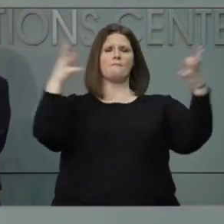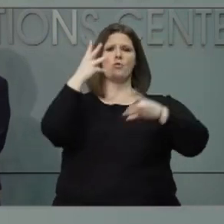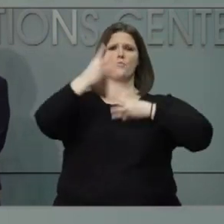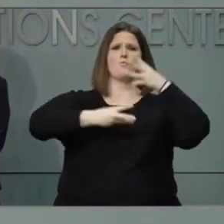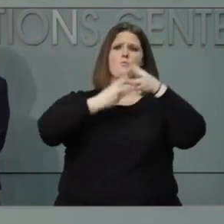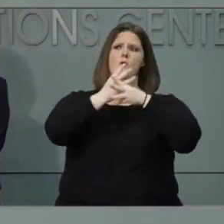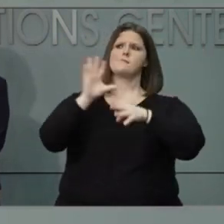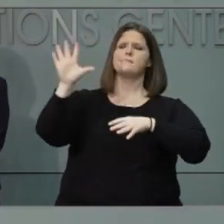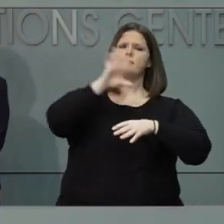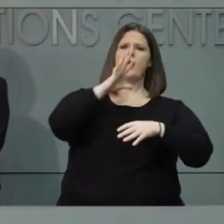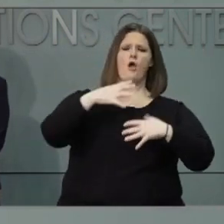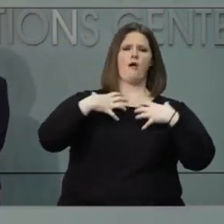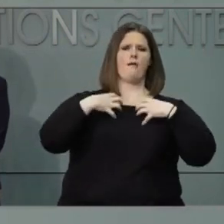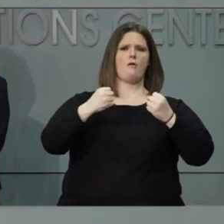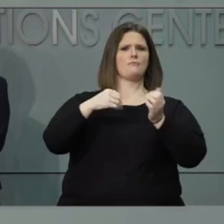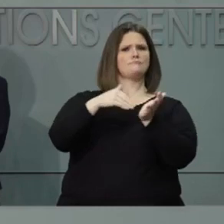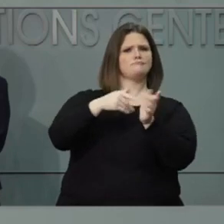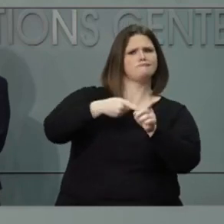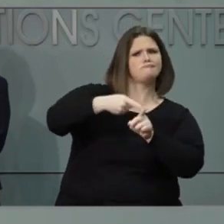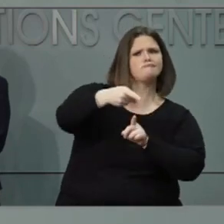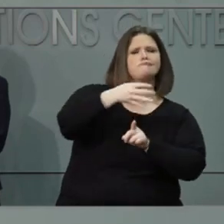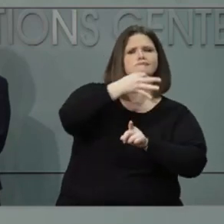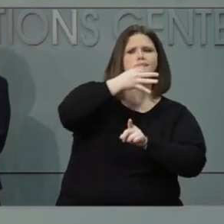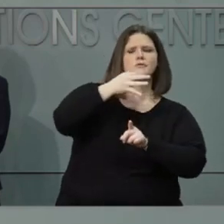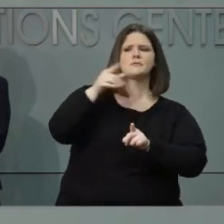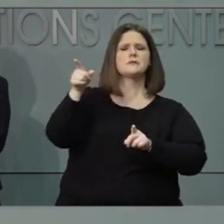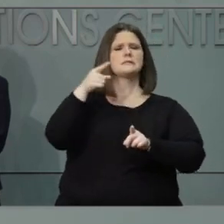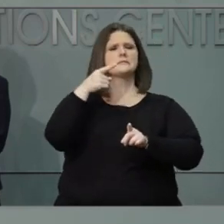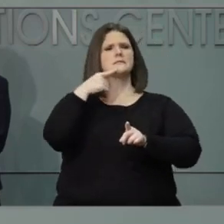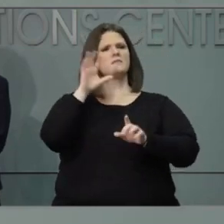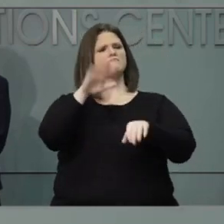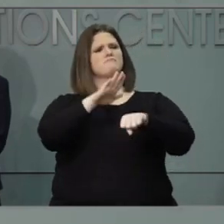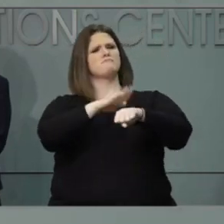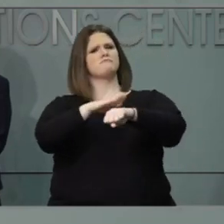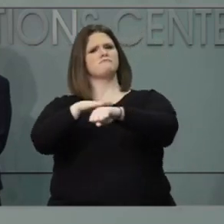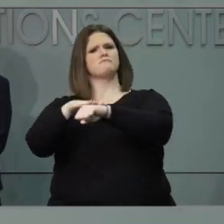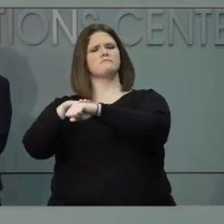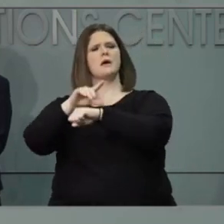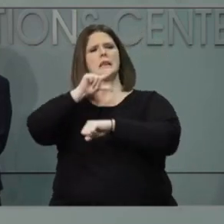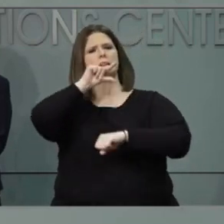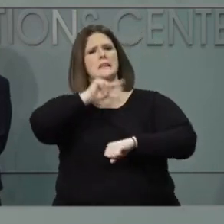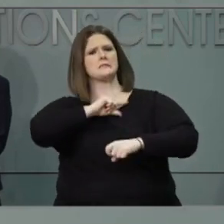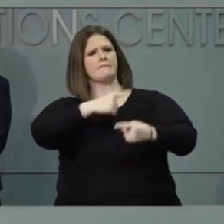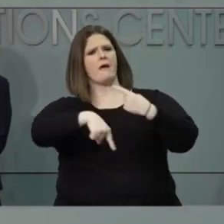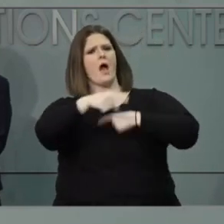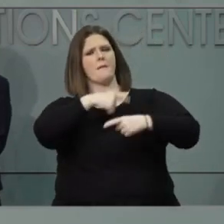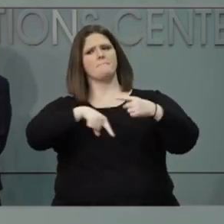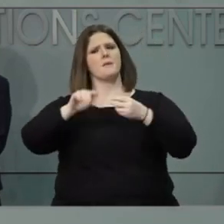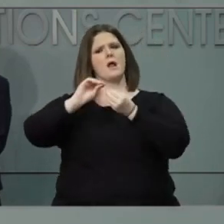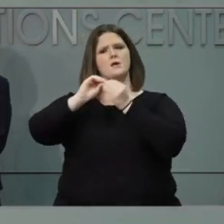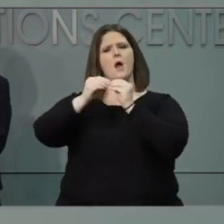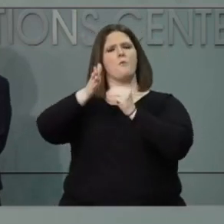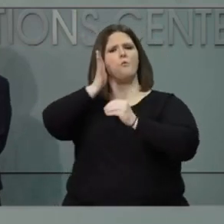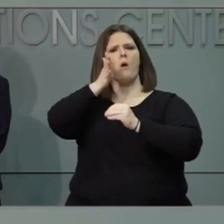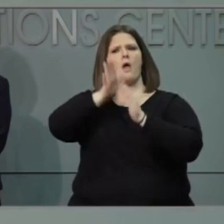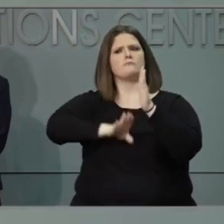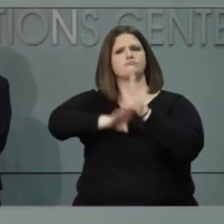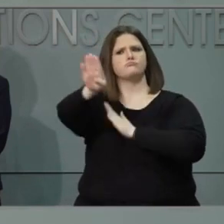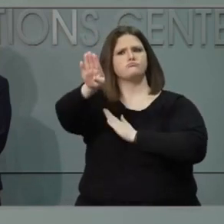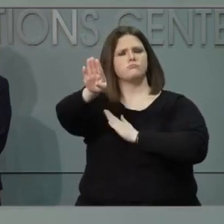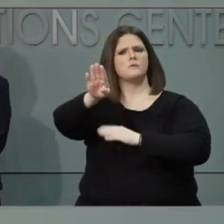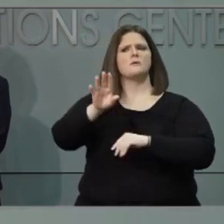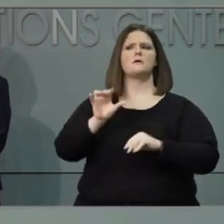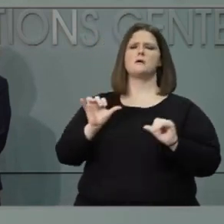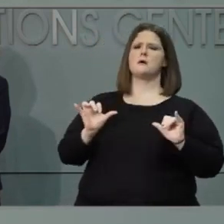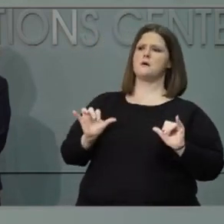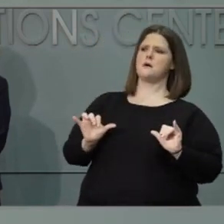come Thanksgiving, these cases are expected to skyrocket. What is your message to business owners that